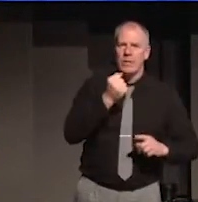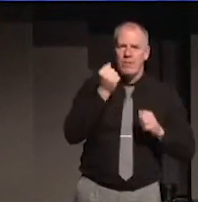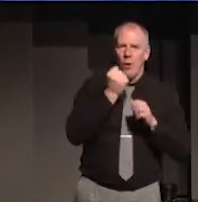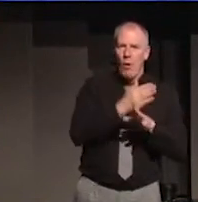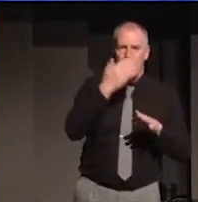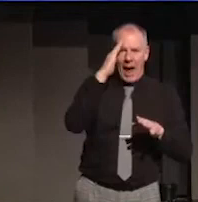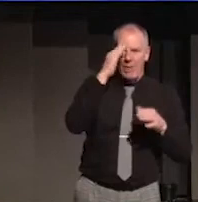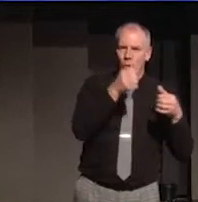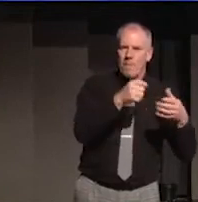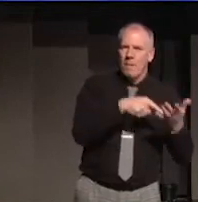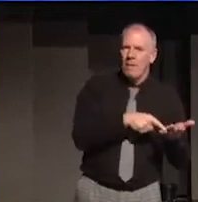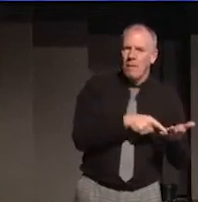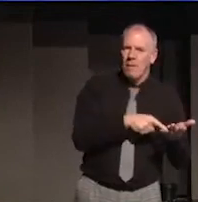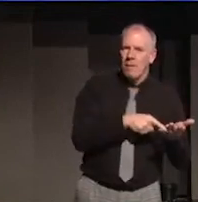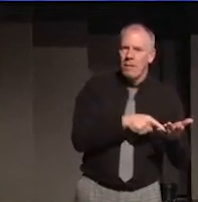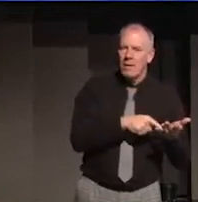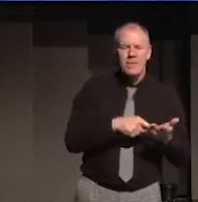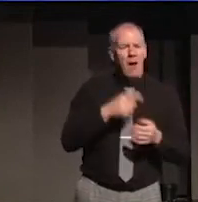curious.